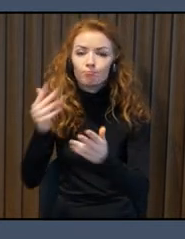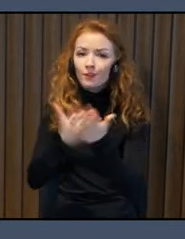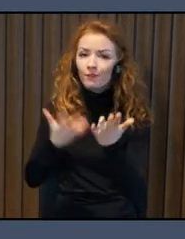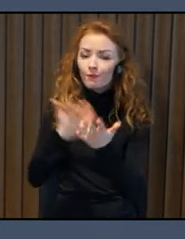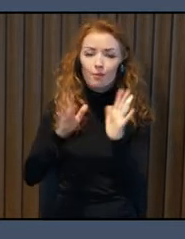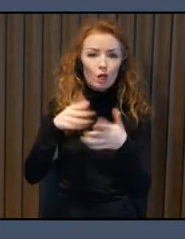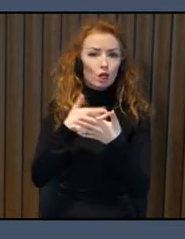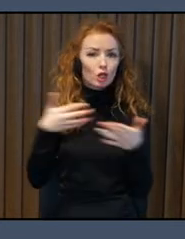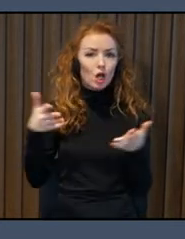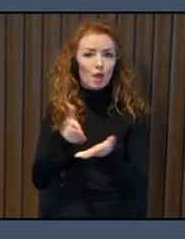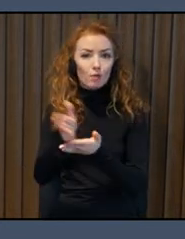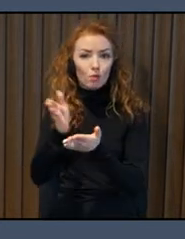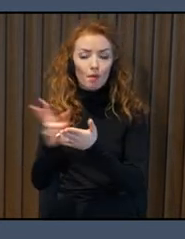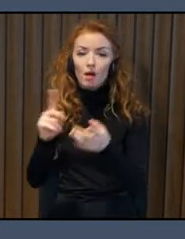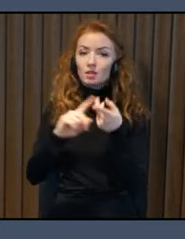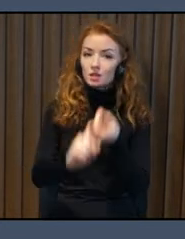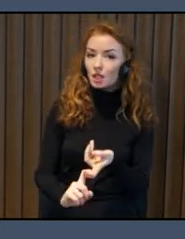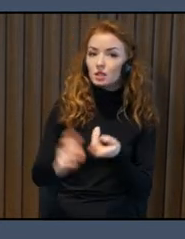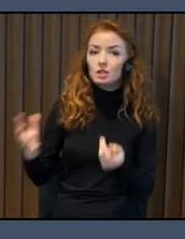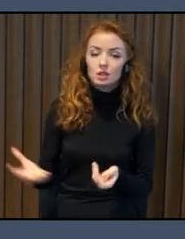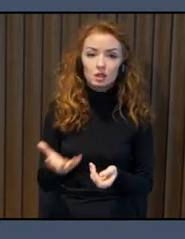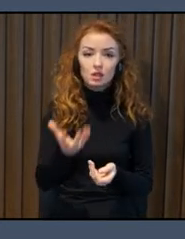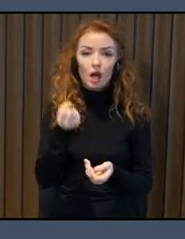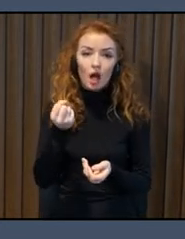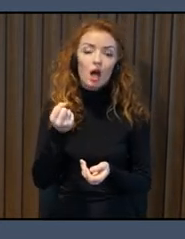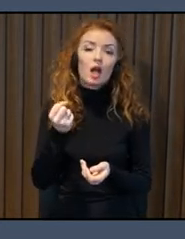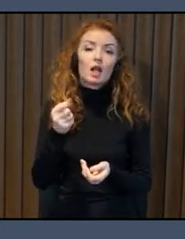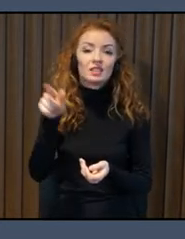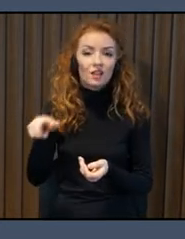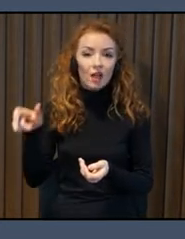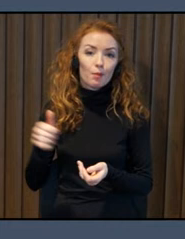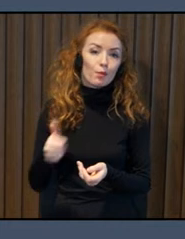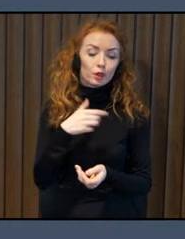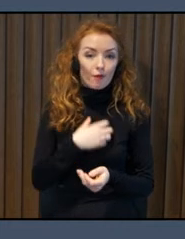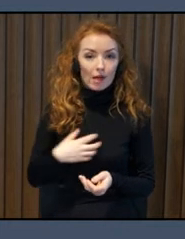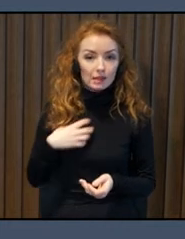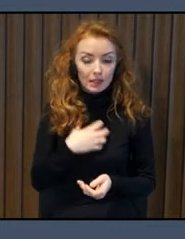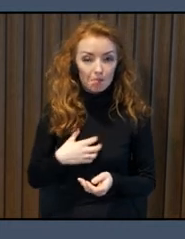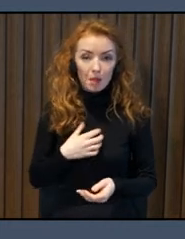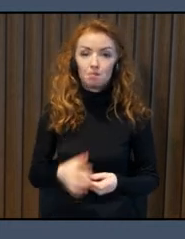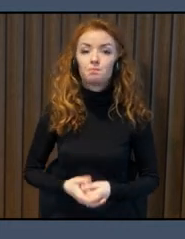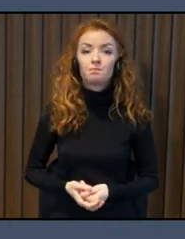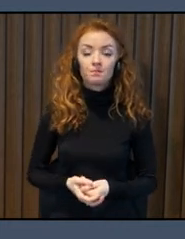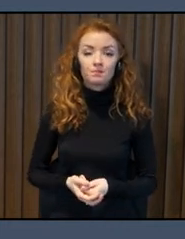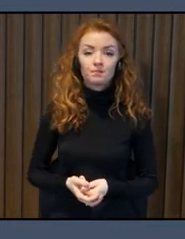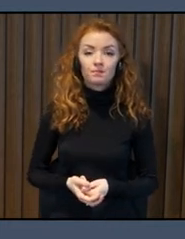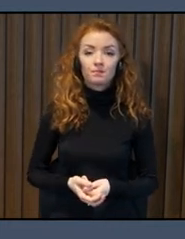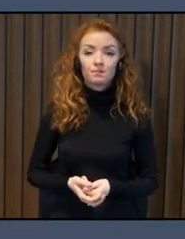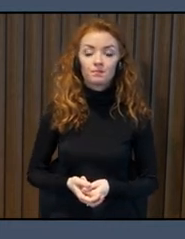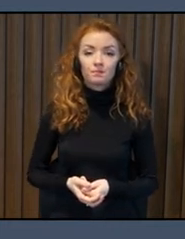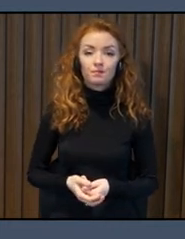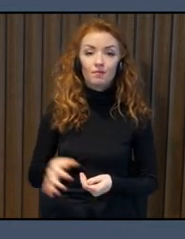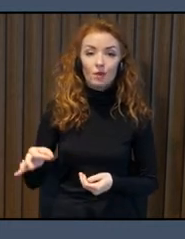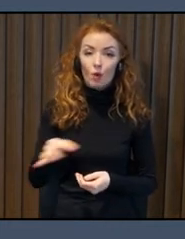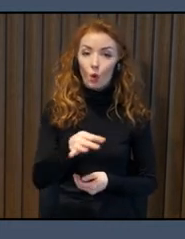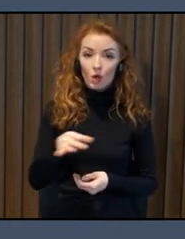The planning and development department have been working out a system to include the disability organizations in their processes. So the